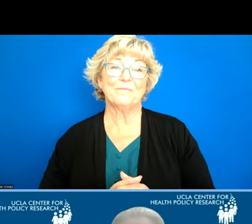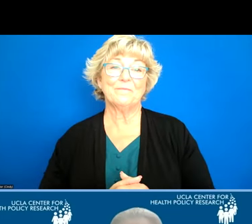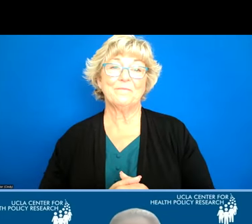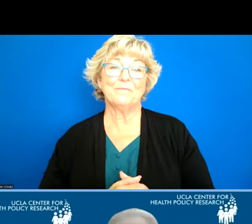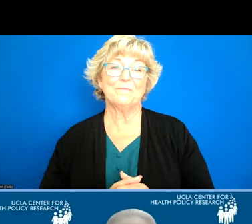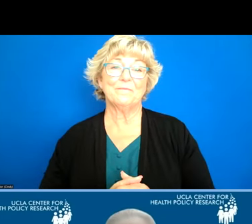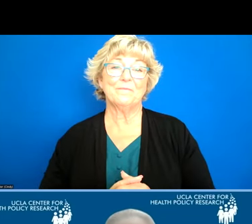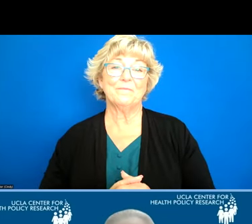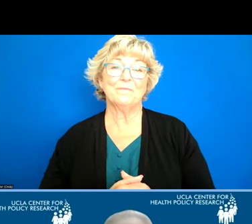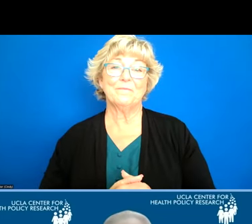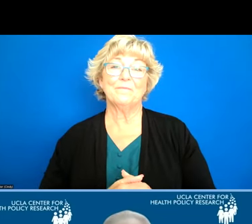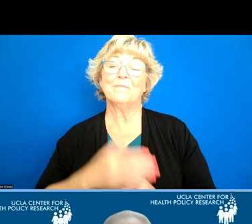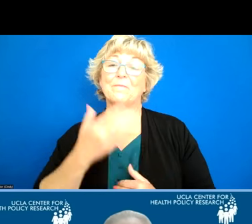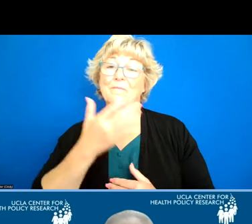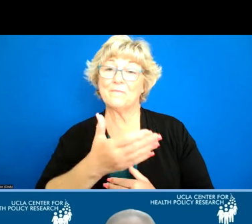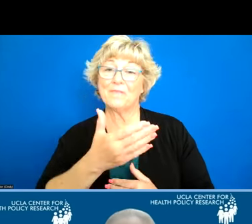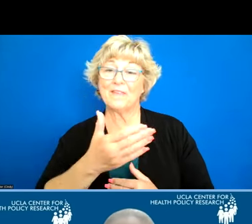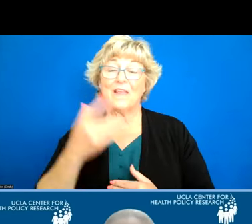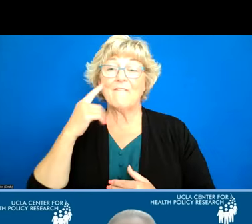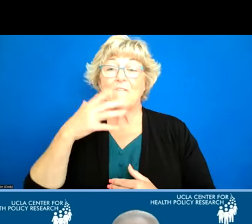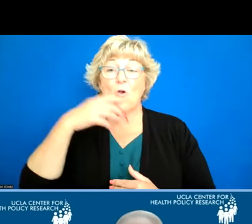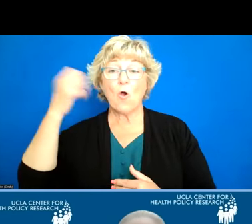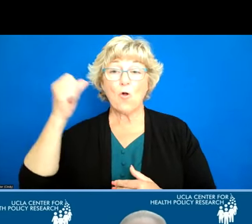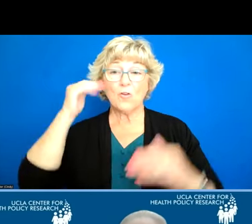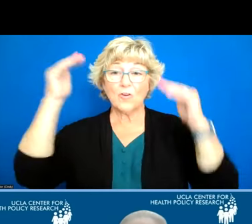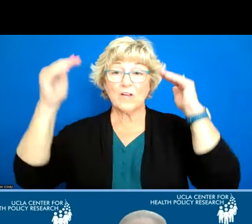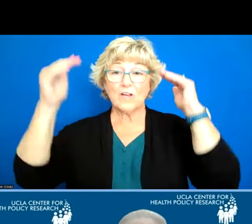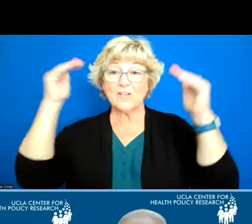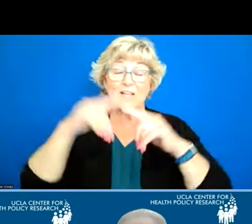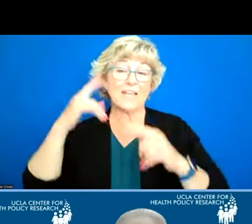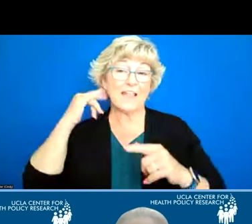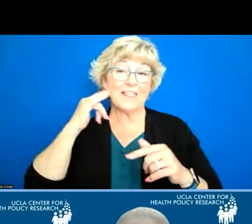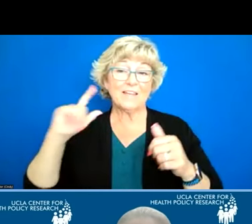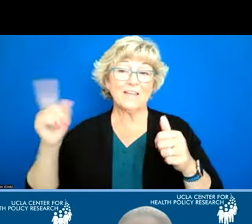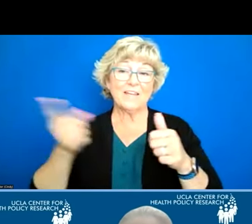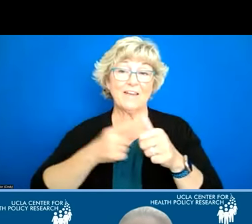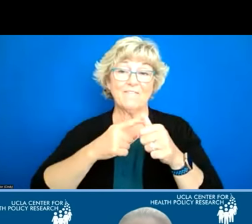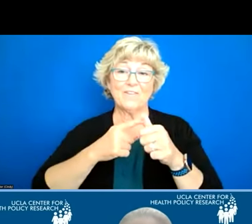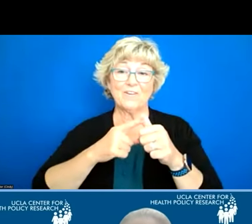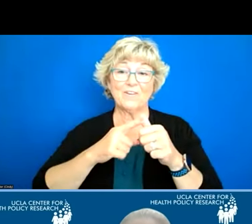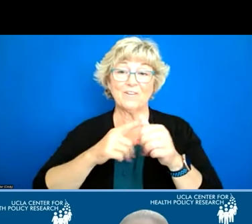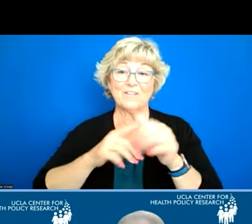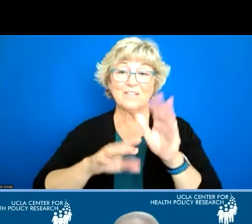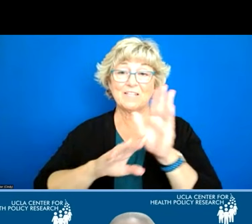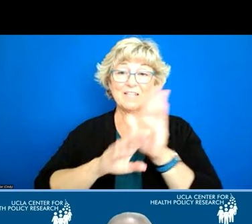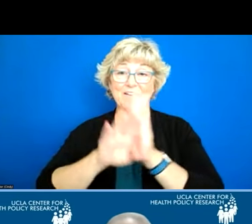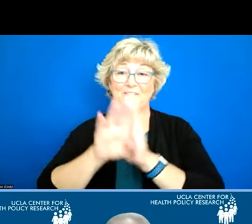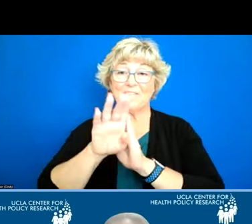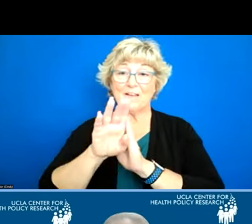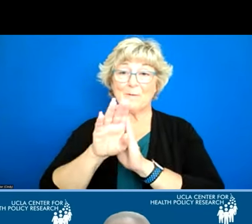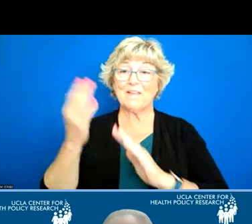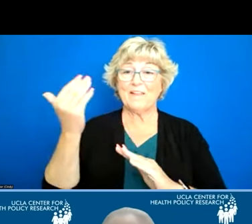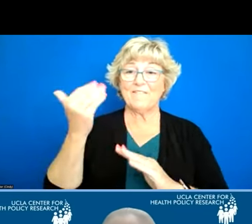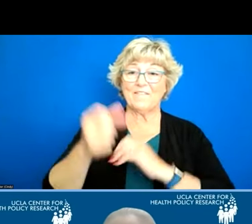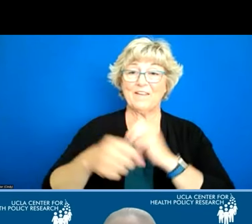this measure of economic security for older adults in california was first developed about 15 years ago and it builds on the work of the